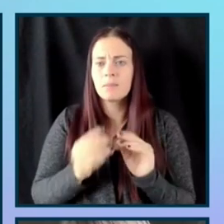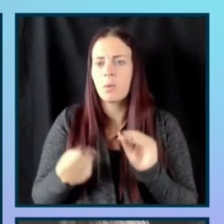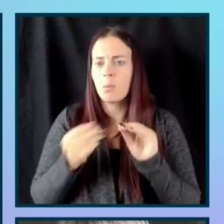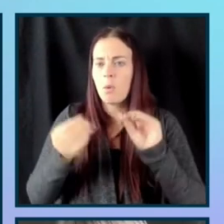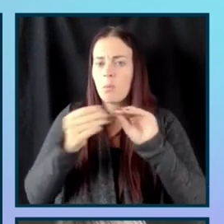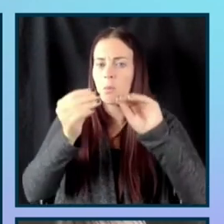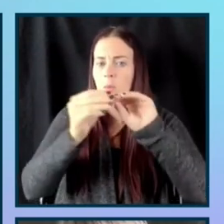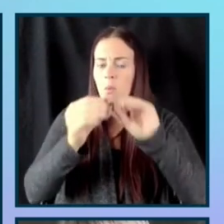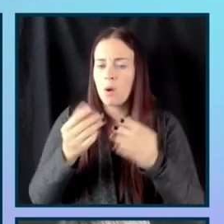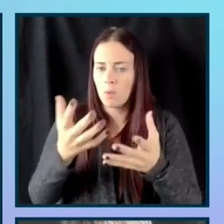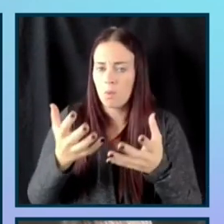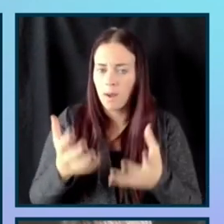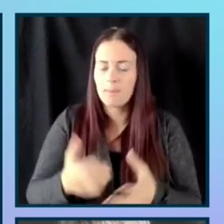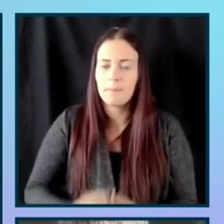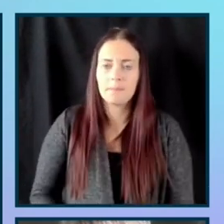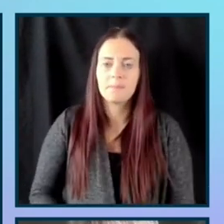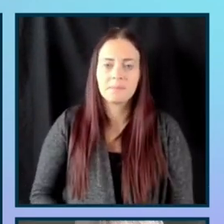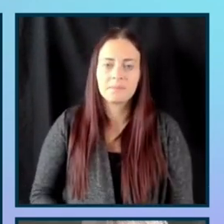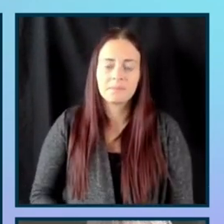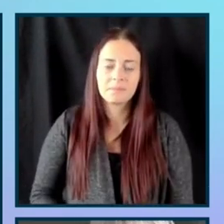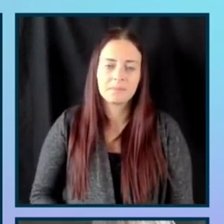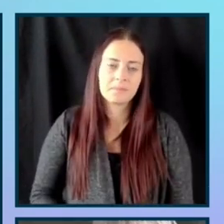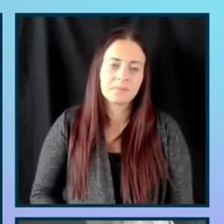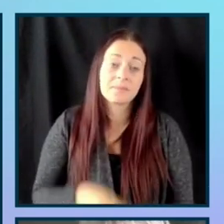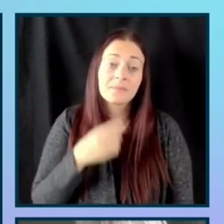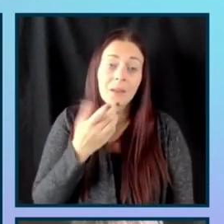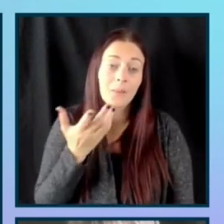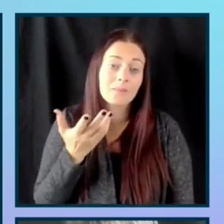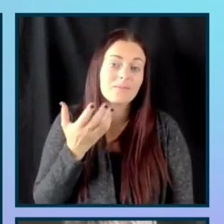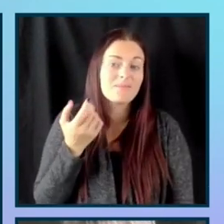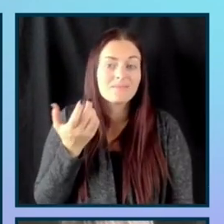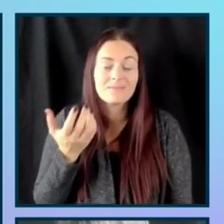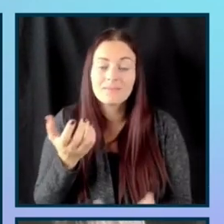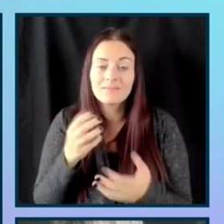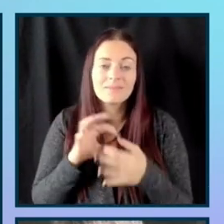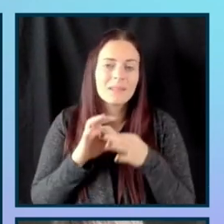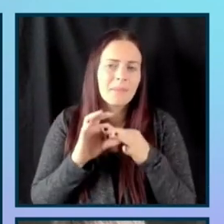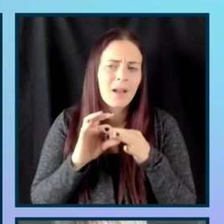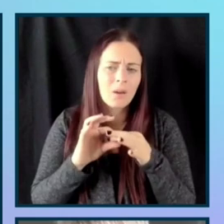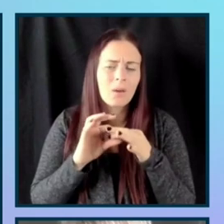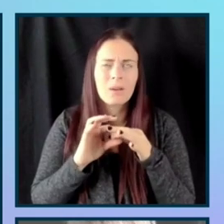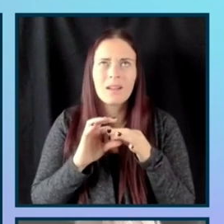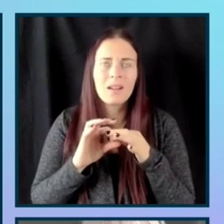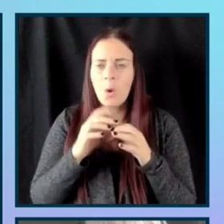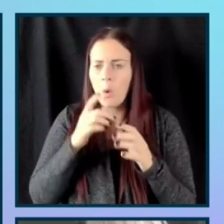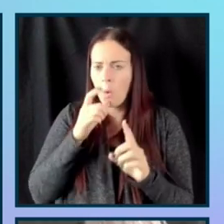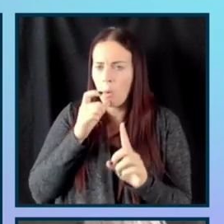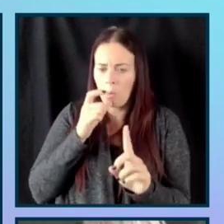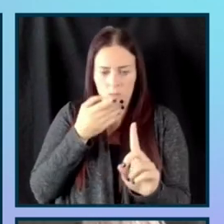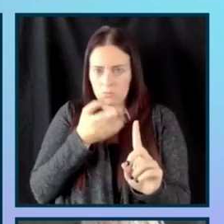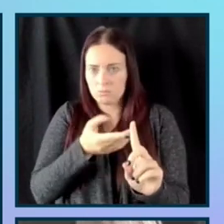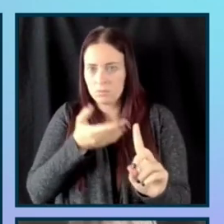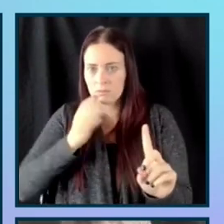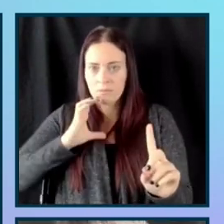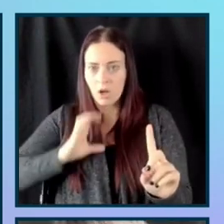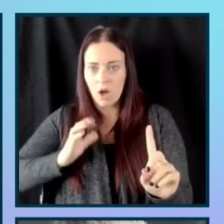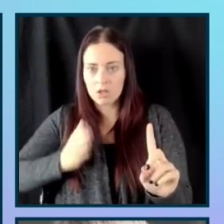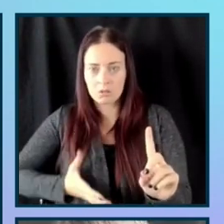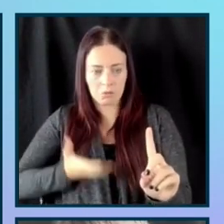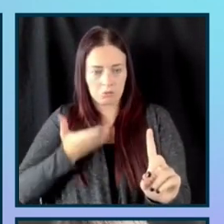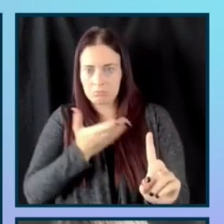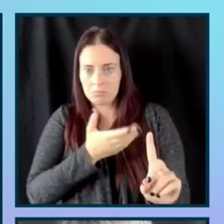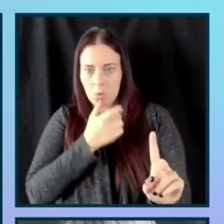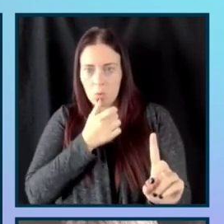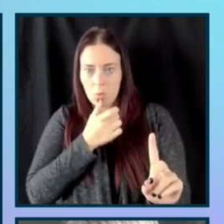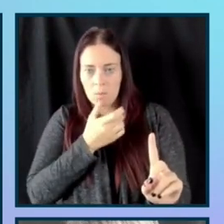Okay. So this, this is a lot about kind of who our customer is. And now we're going to kind of go into like a